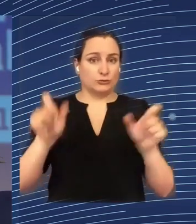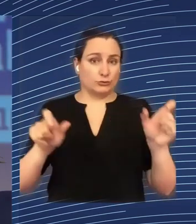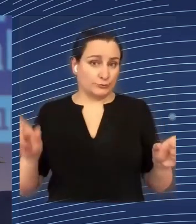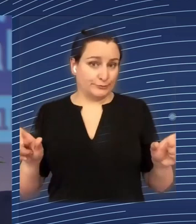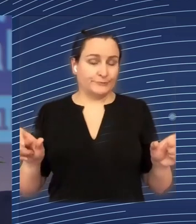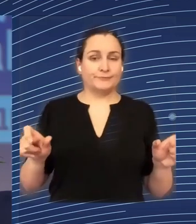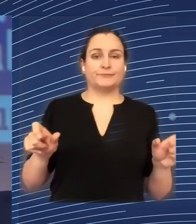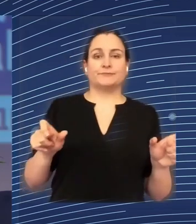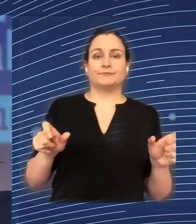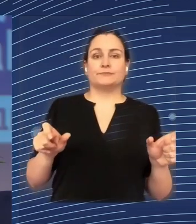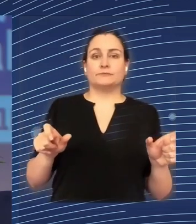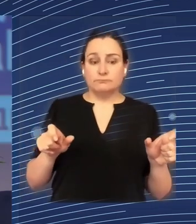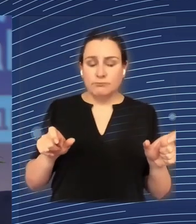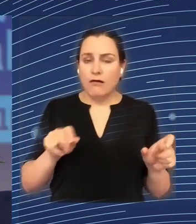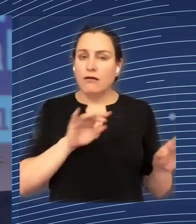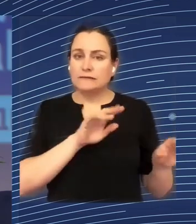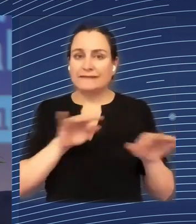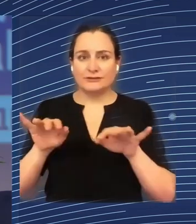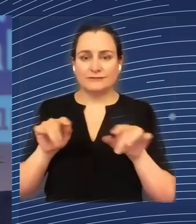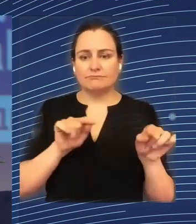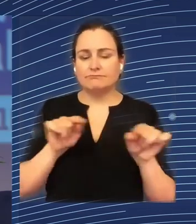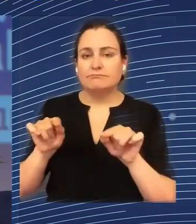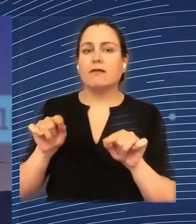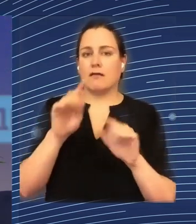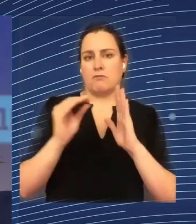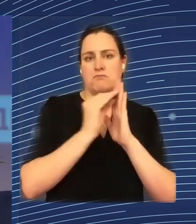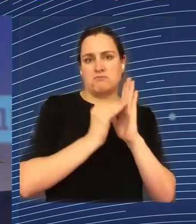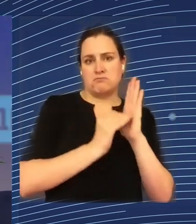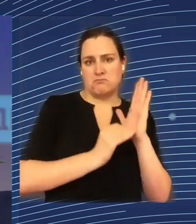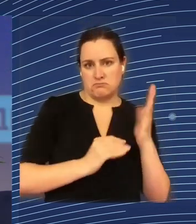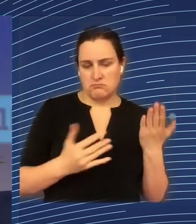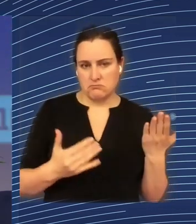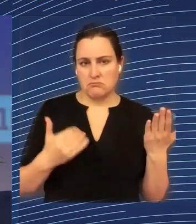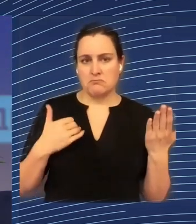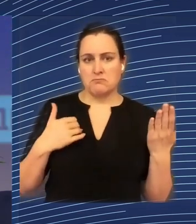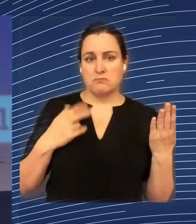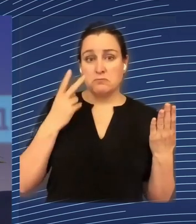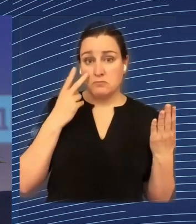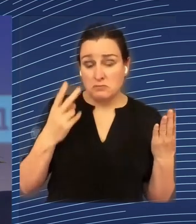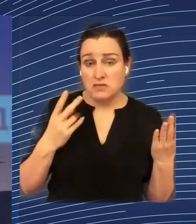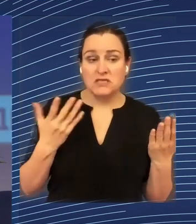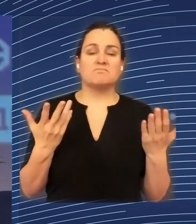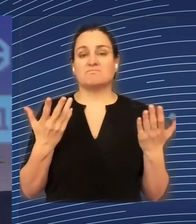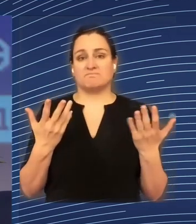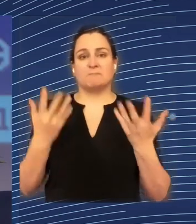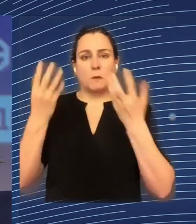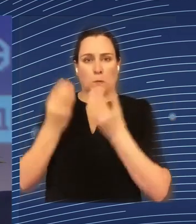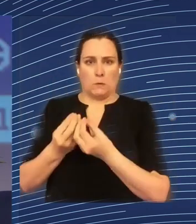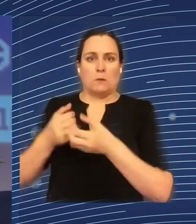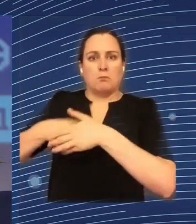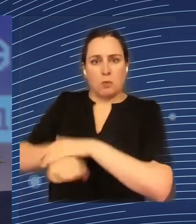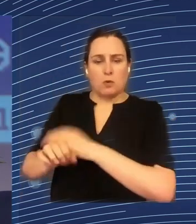Nevertheless, for some regions, the main challenge is, for example, low birth rate. For the other regions is migration. For